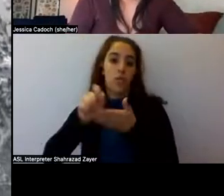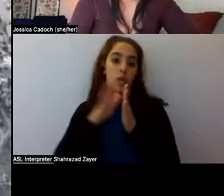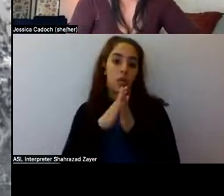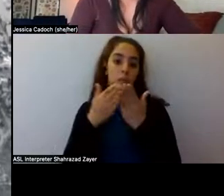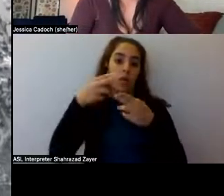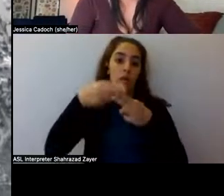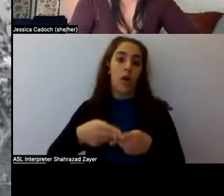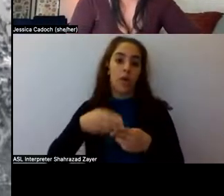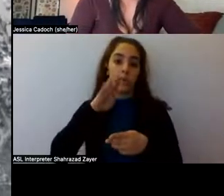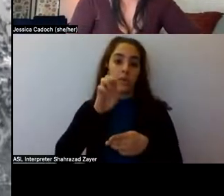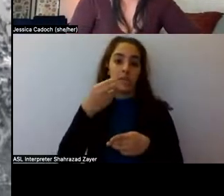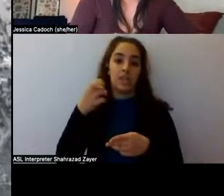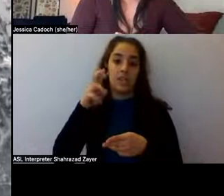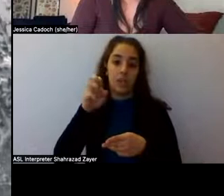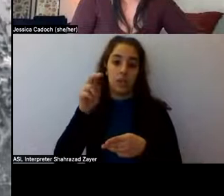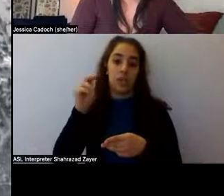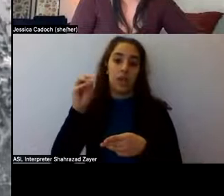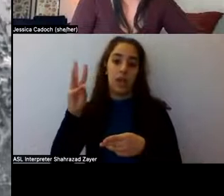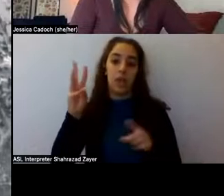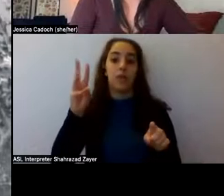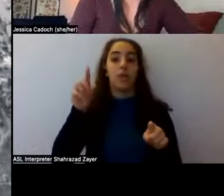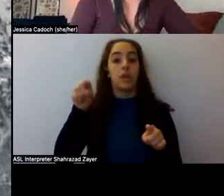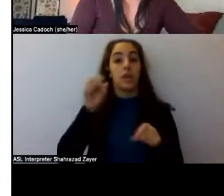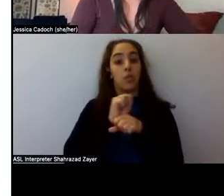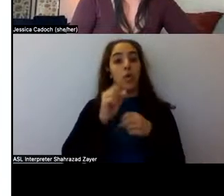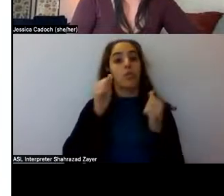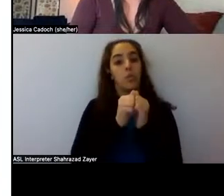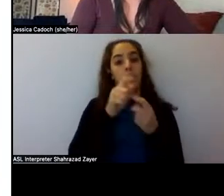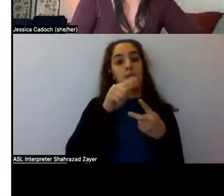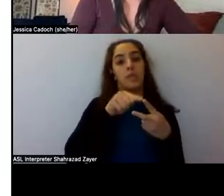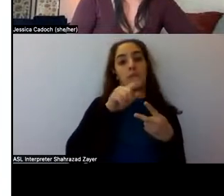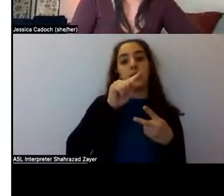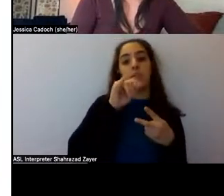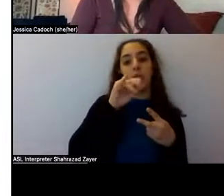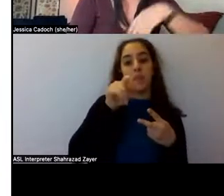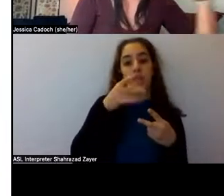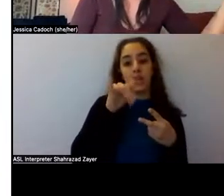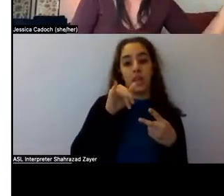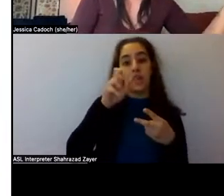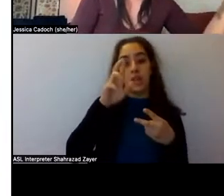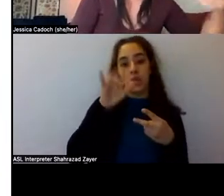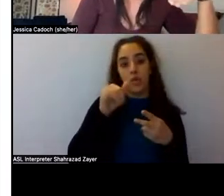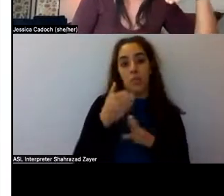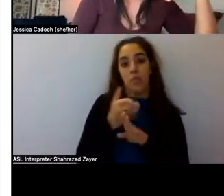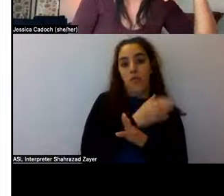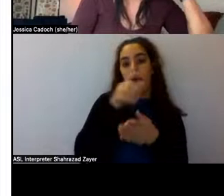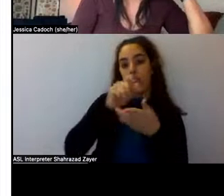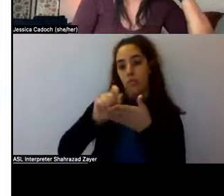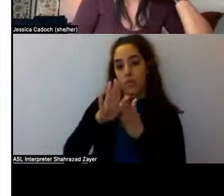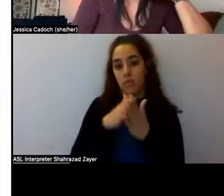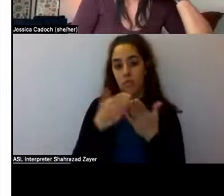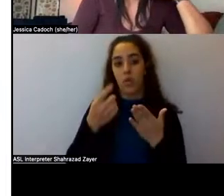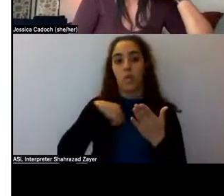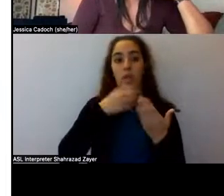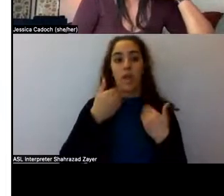working at Harvard, along with Tim, Timothy Leary, um, and over here we have just a list of the various